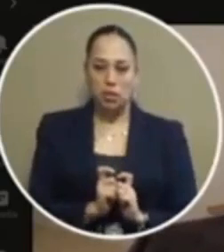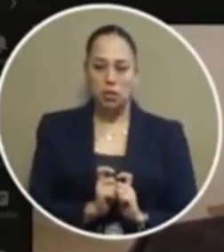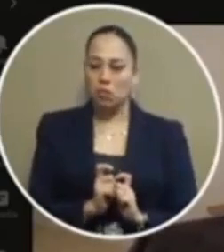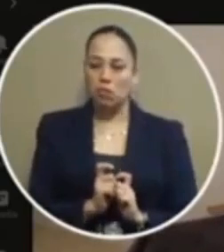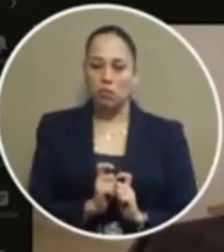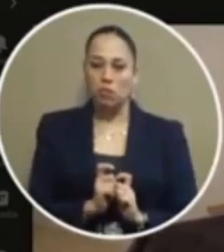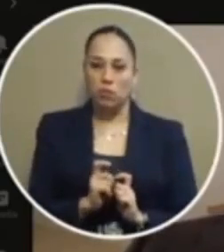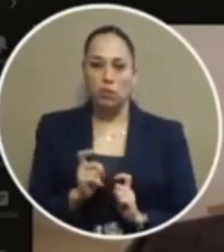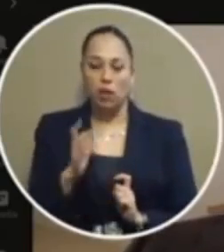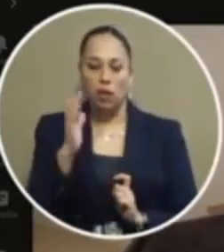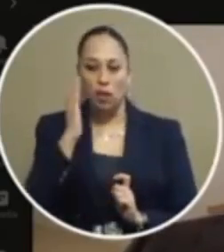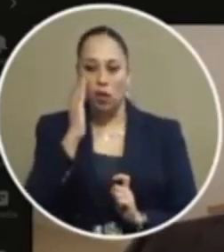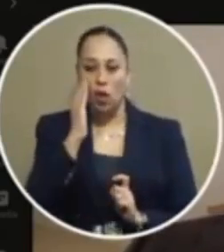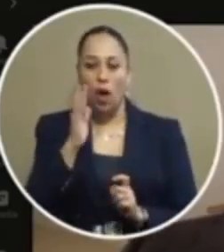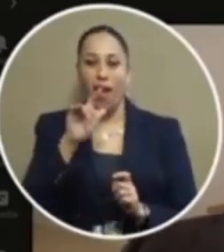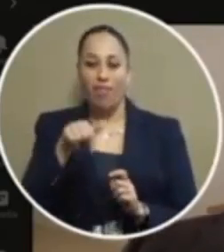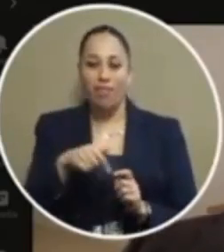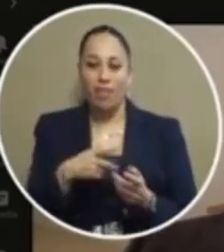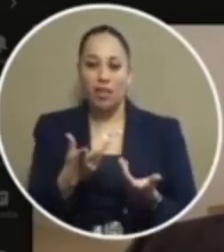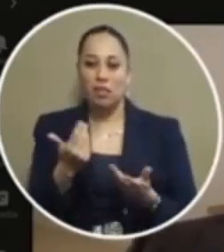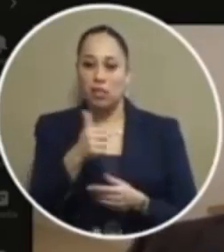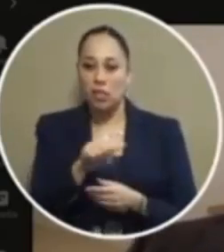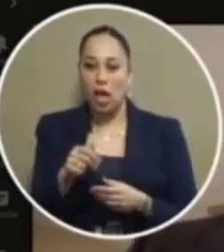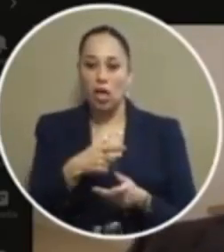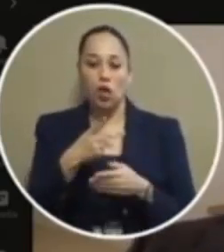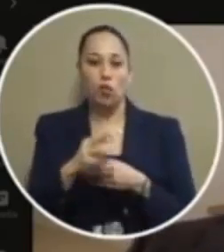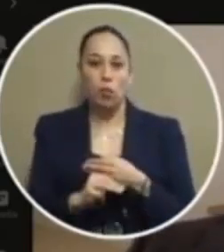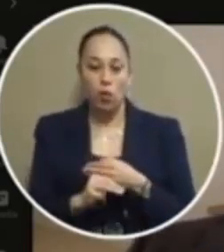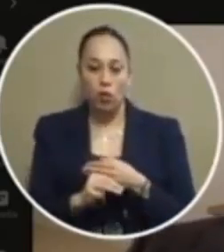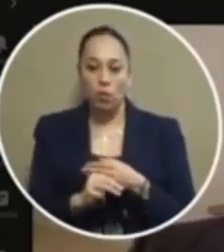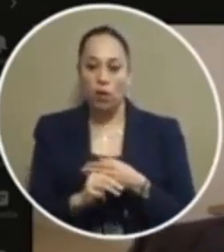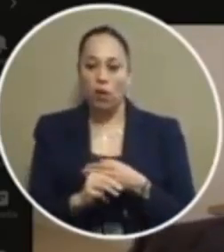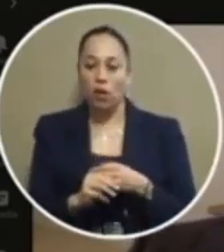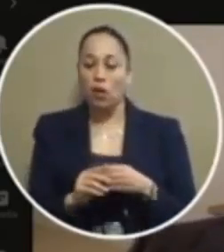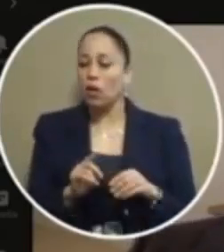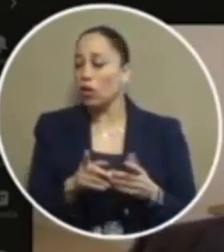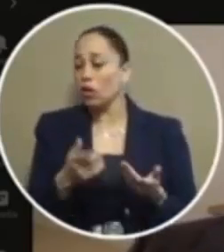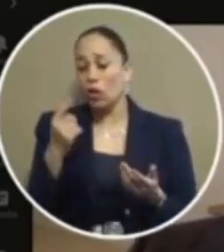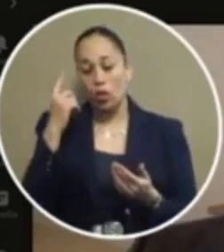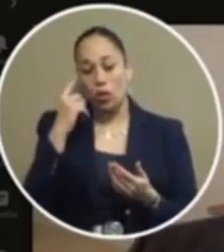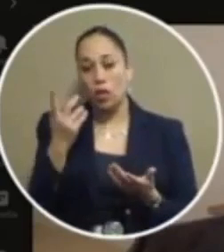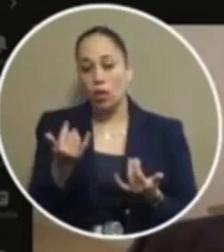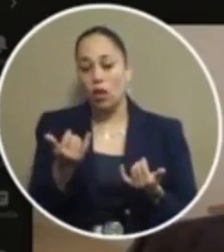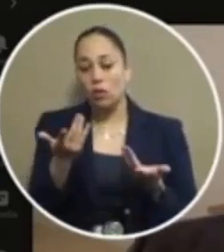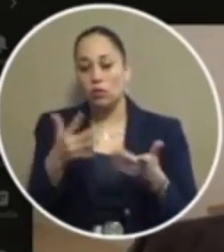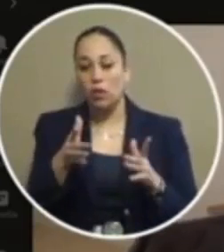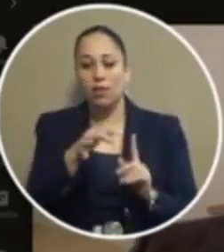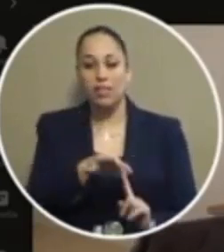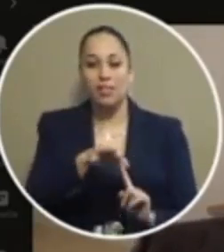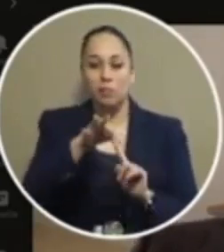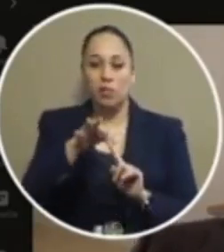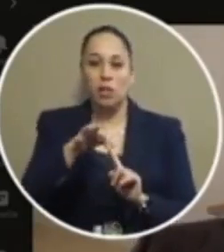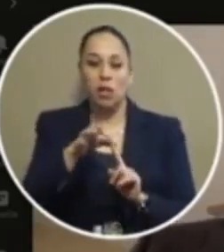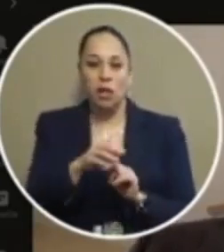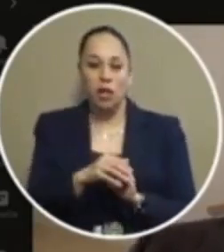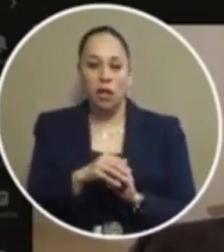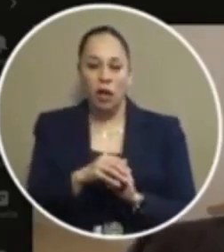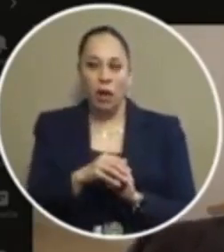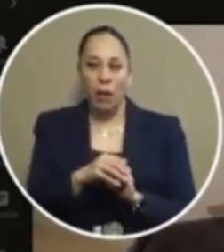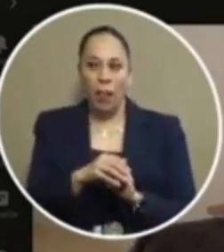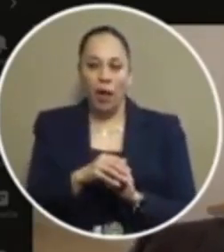that that there if if this program or any other program um you know that's being done and especially that's being um